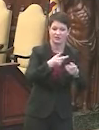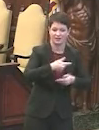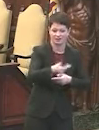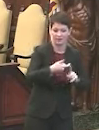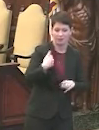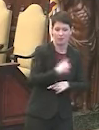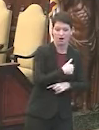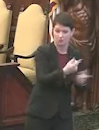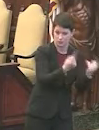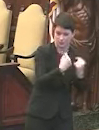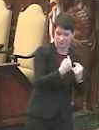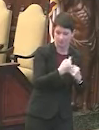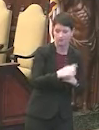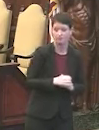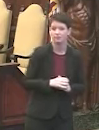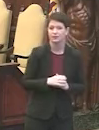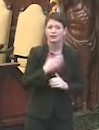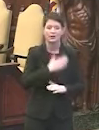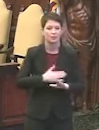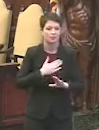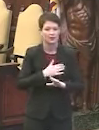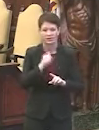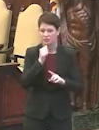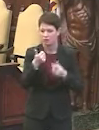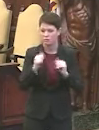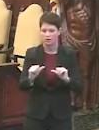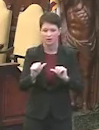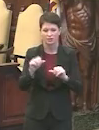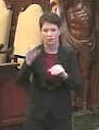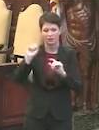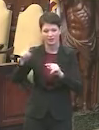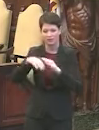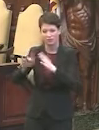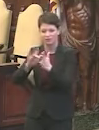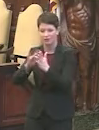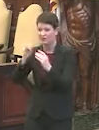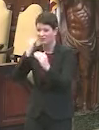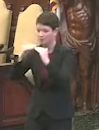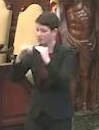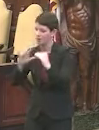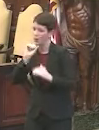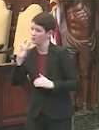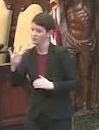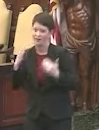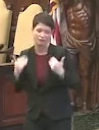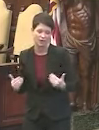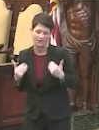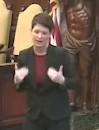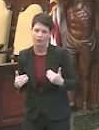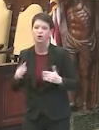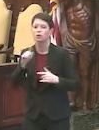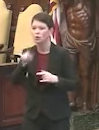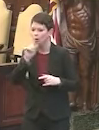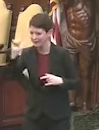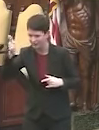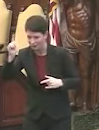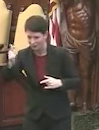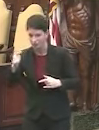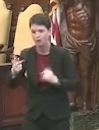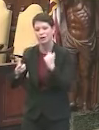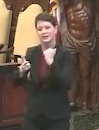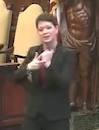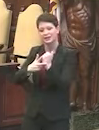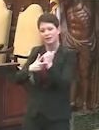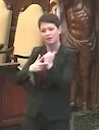us. We're asking, please do not try to get vaccinated at these pharmacies if you're under 75 right now. That will be later. We want to reserve these